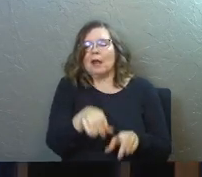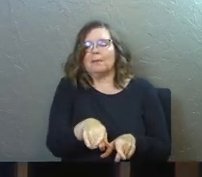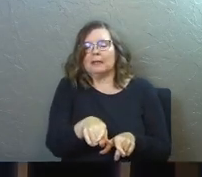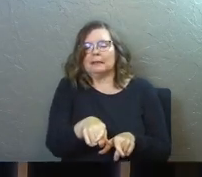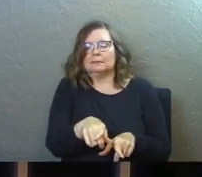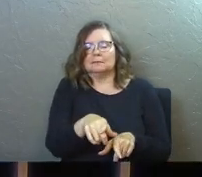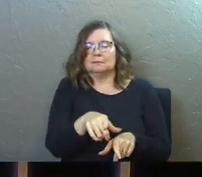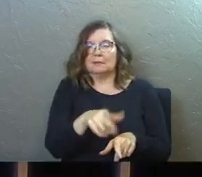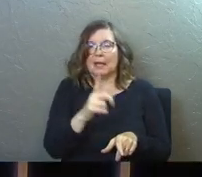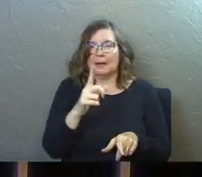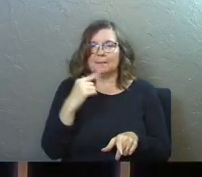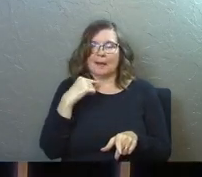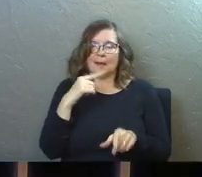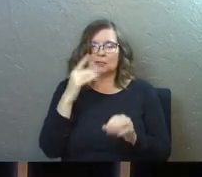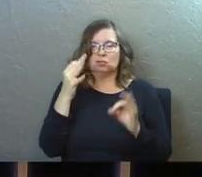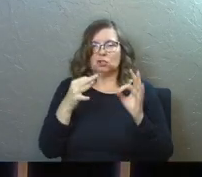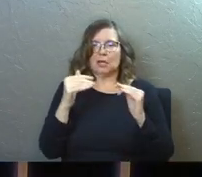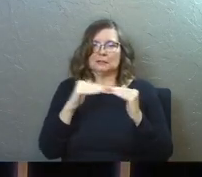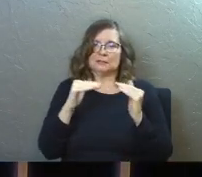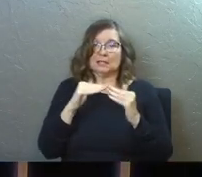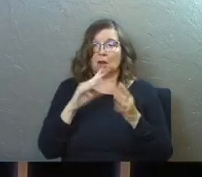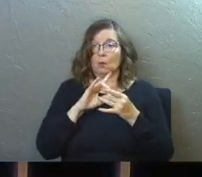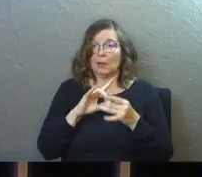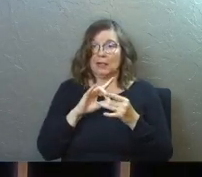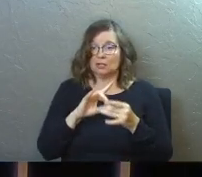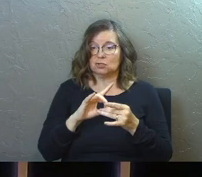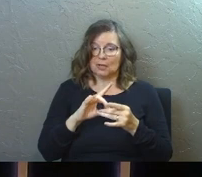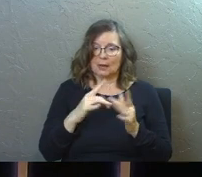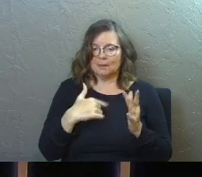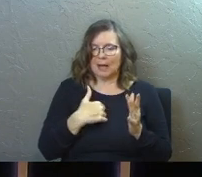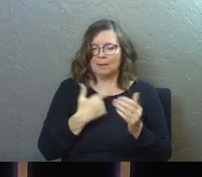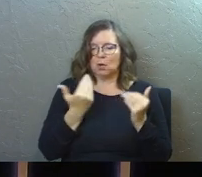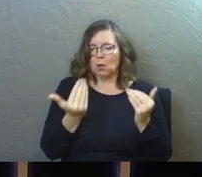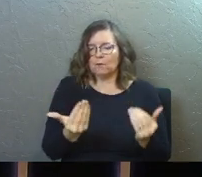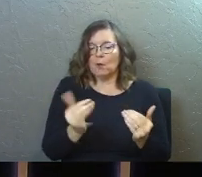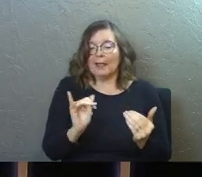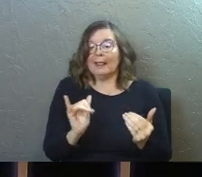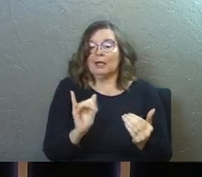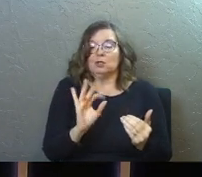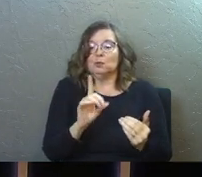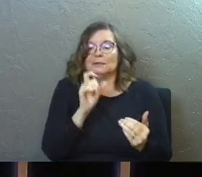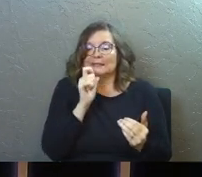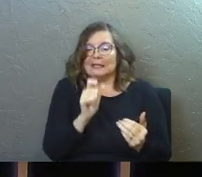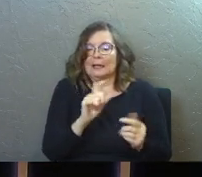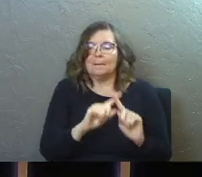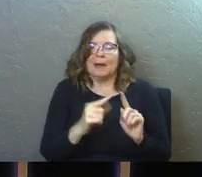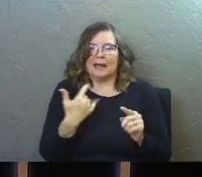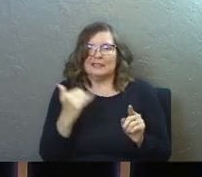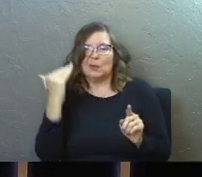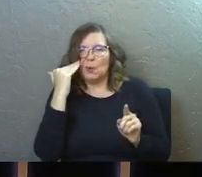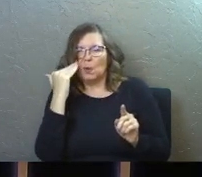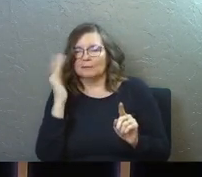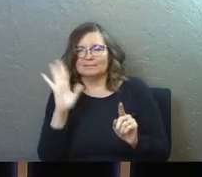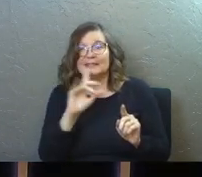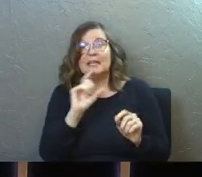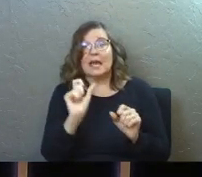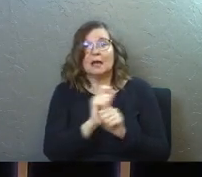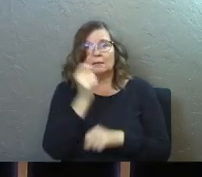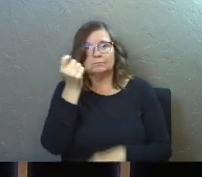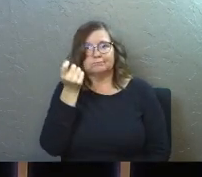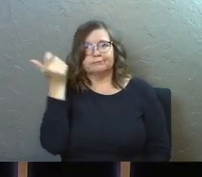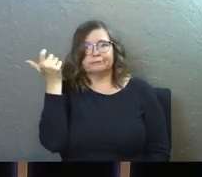the thing. And in my cosmic justice and in our relationship, I'm going to go forward as if you didn't do the thing. He says, I'm actually going to